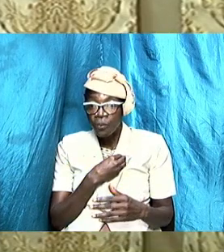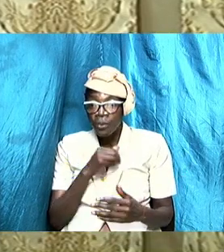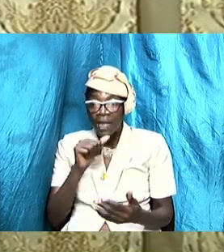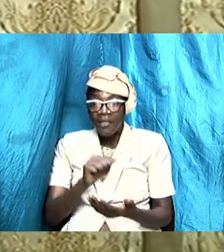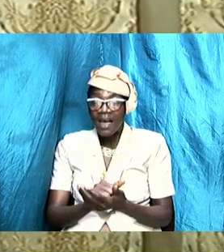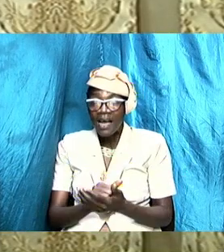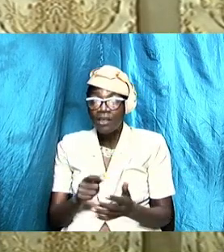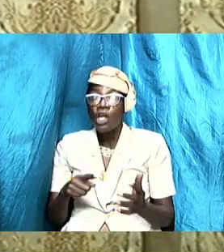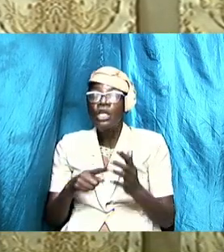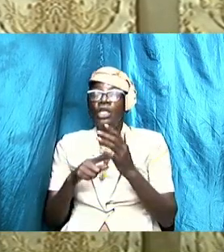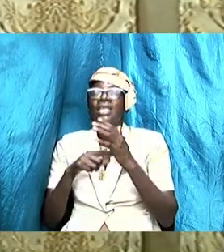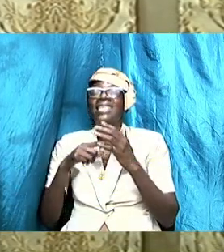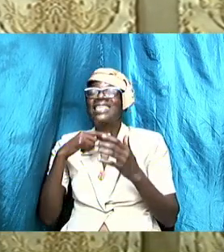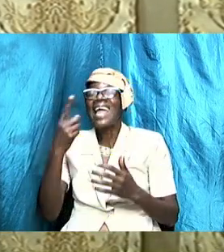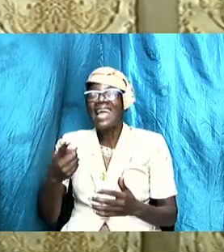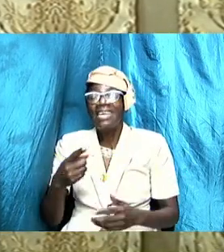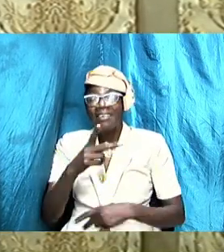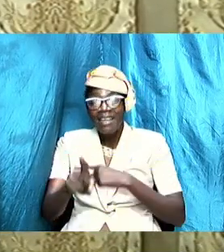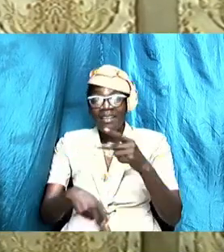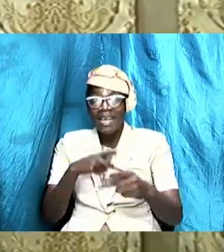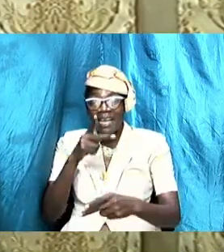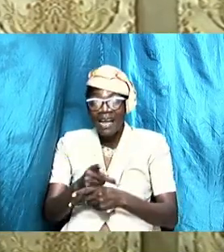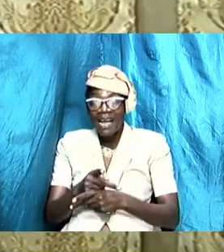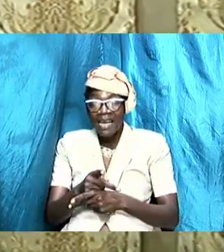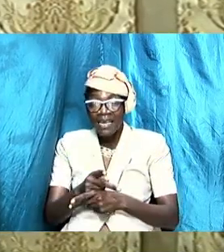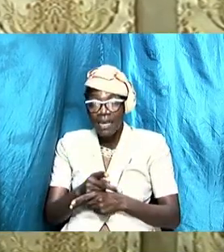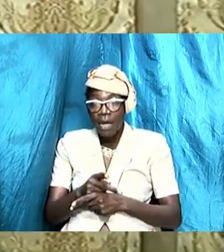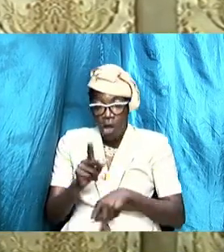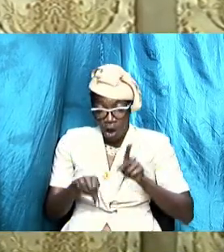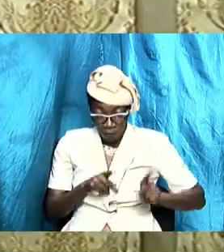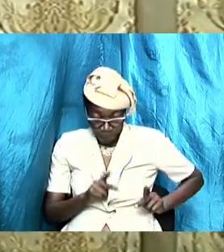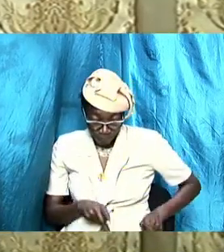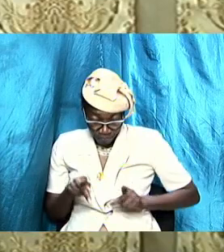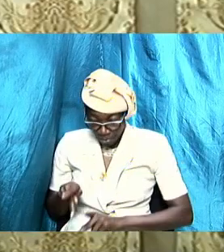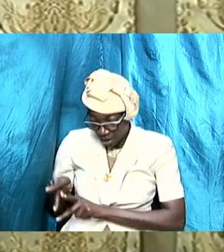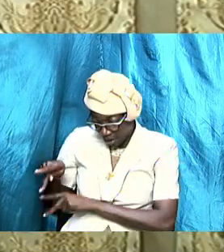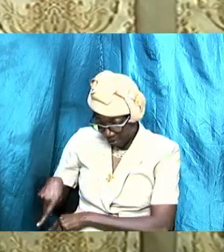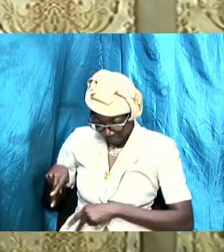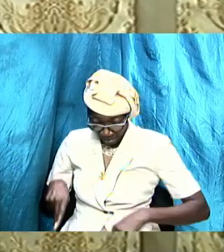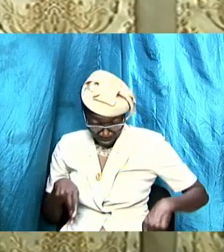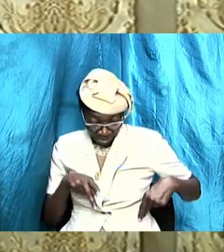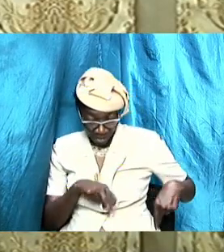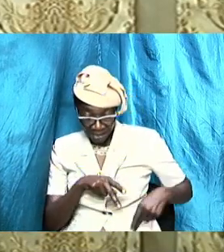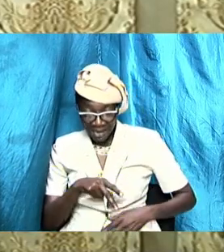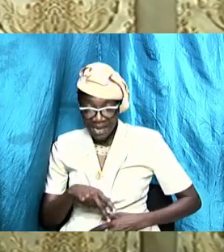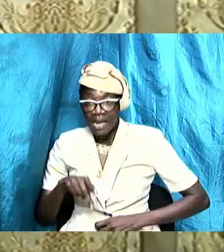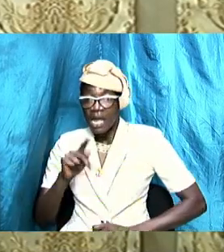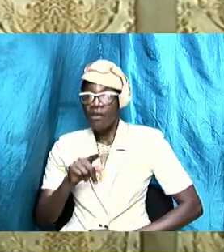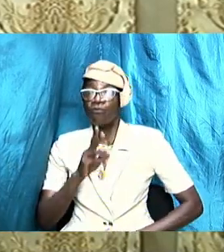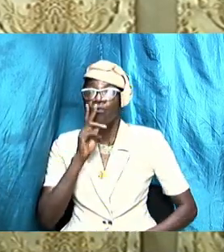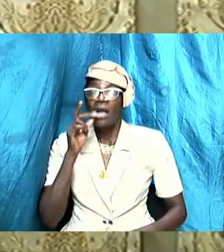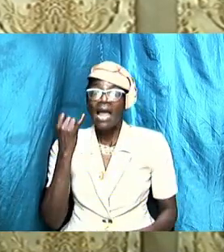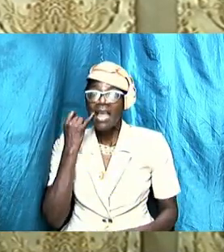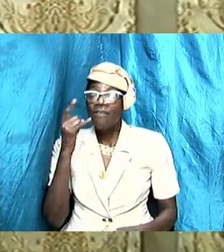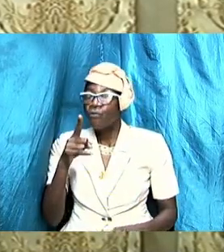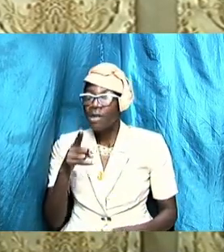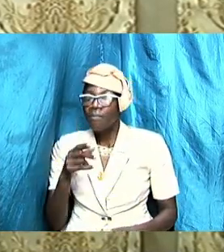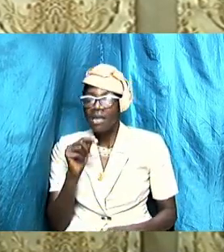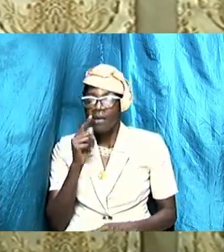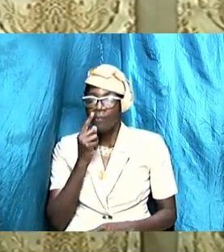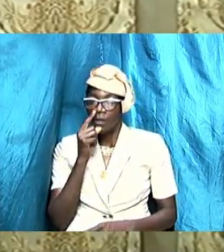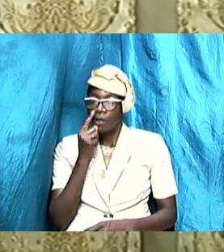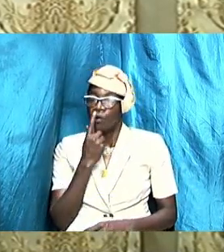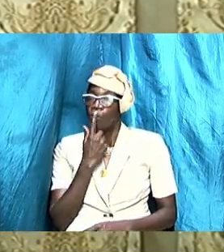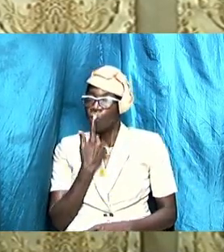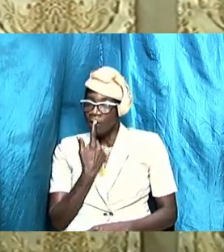kind of personality if we are going to be quiet if we are going to be introverted if we are going to be flamboyant